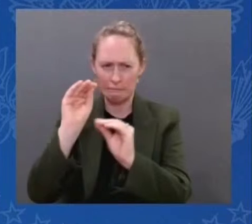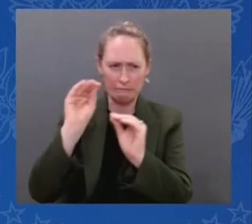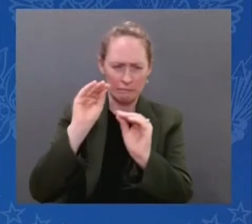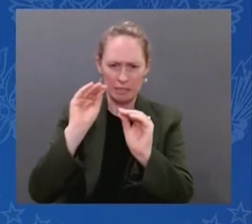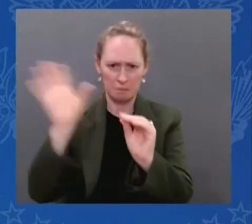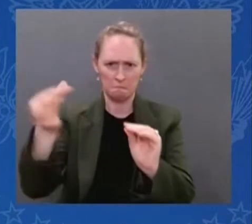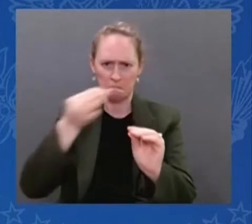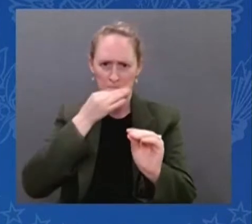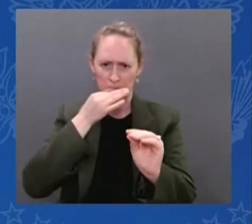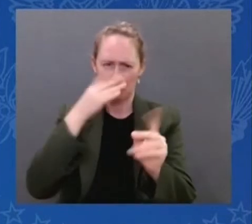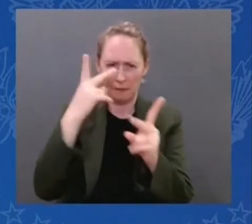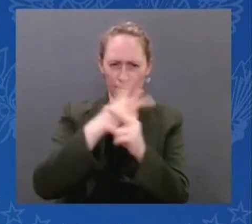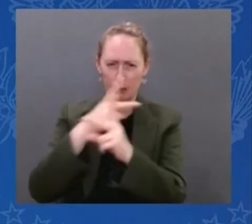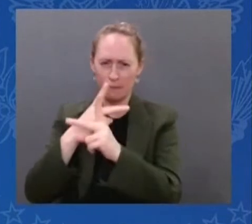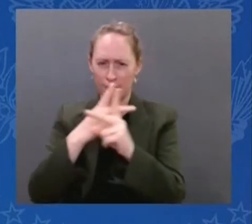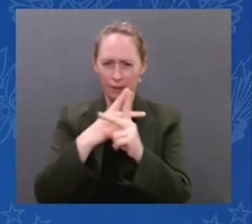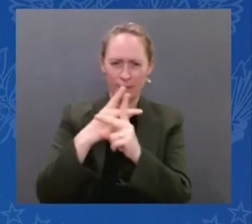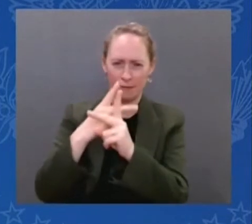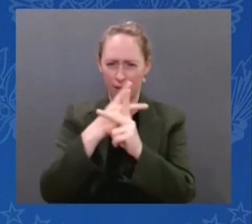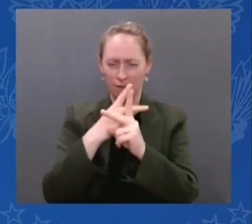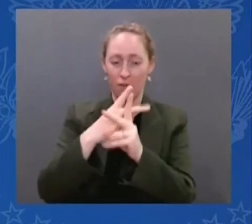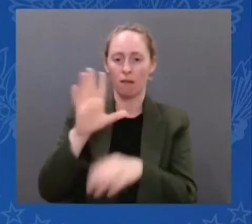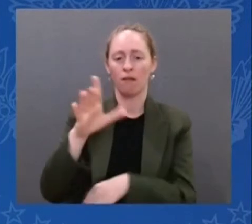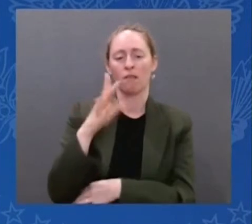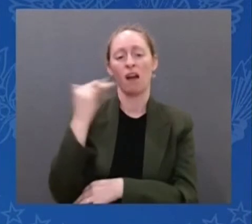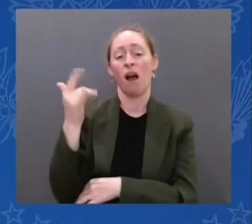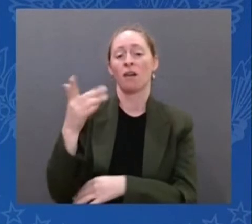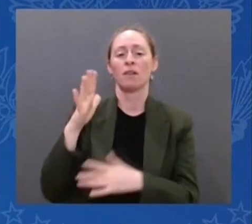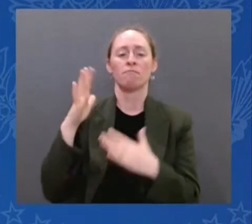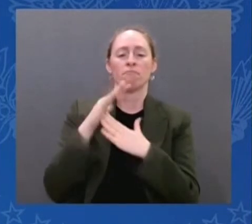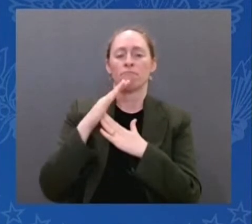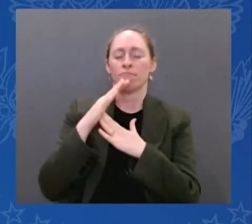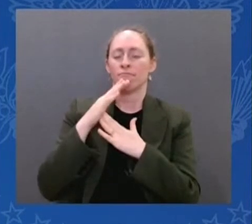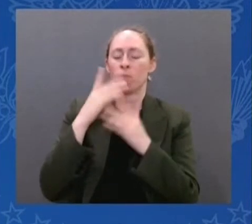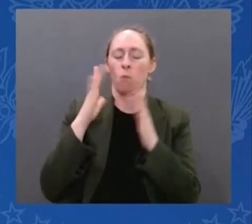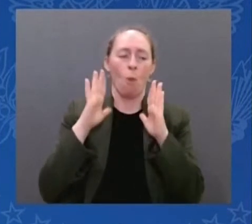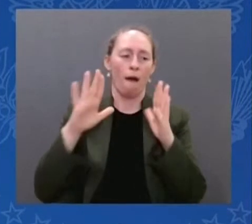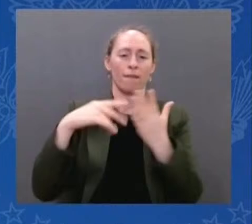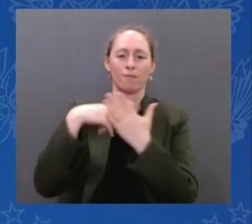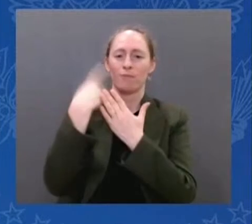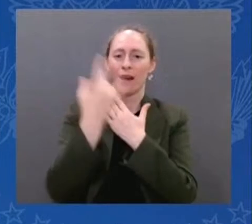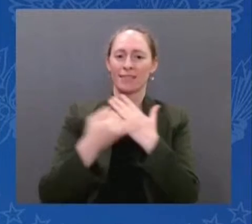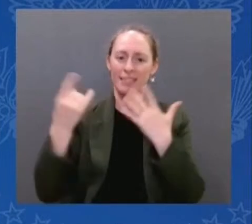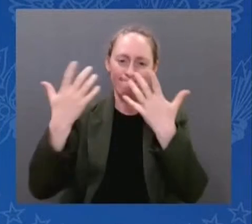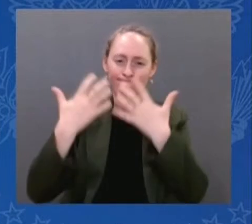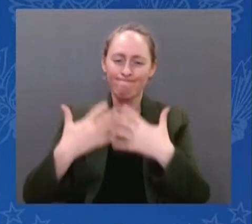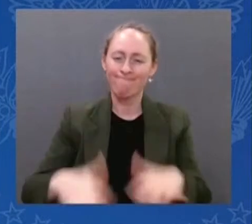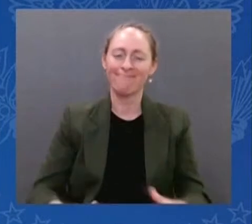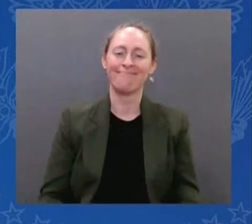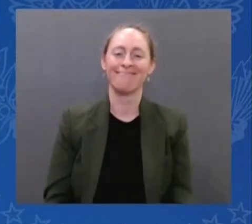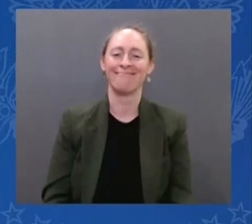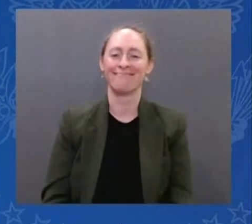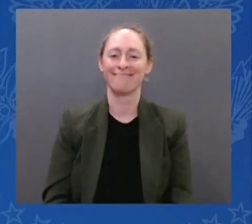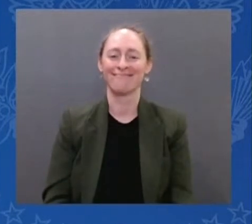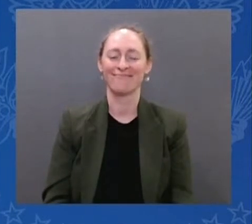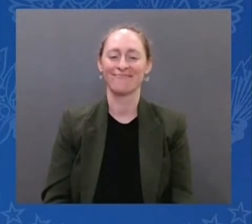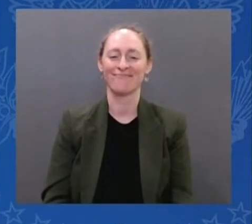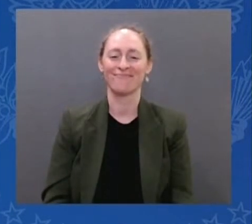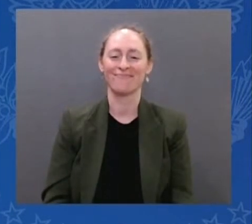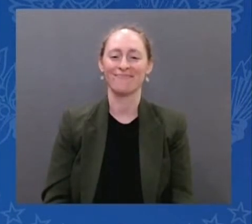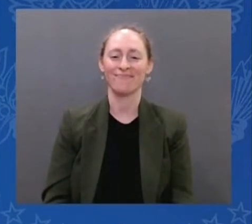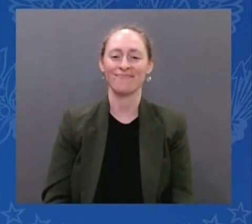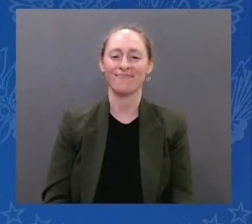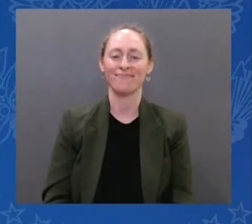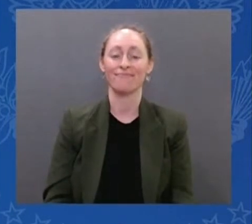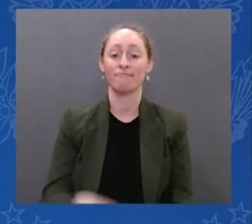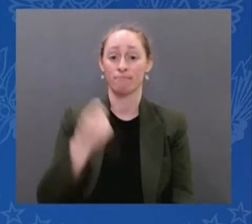incredible team joined, by the way, with our international partners, the European Space Agency